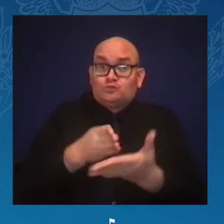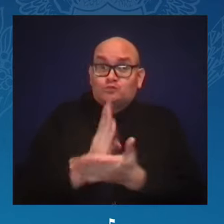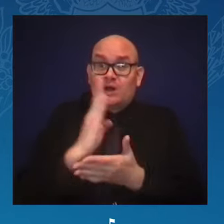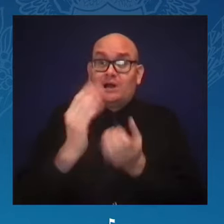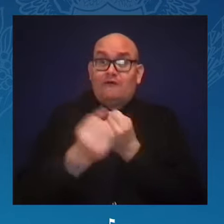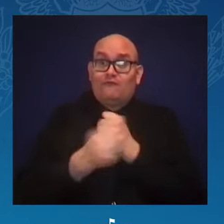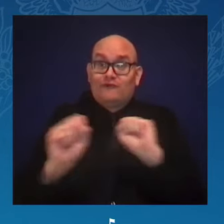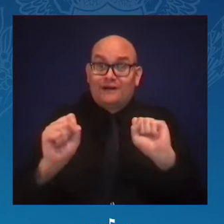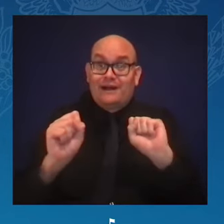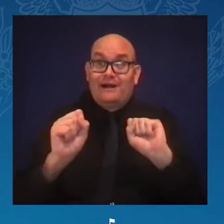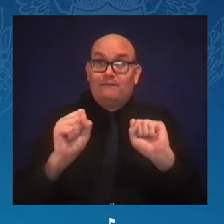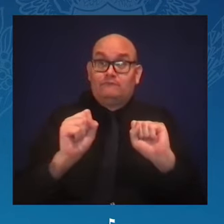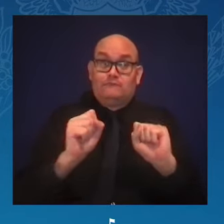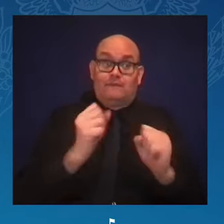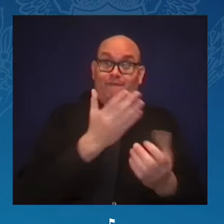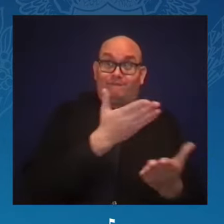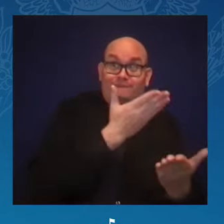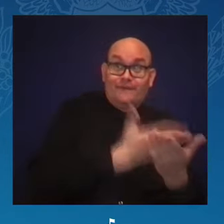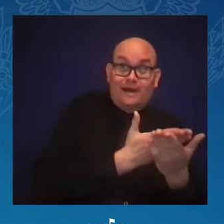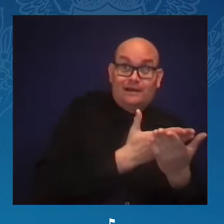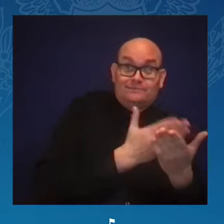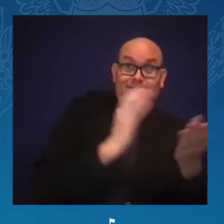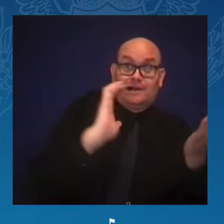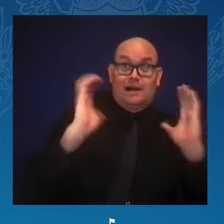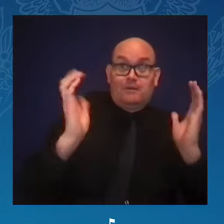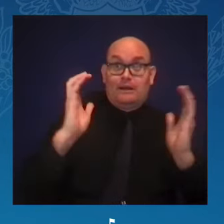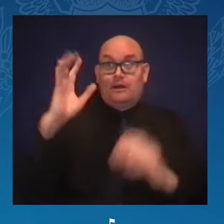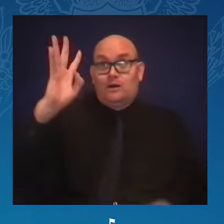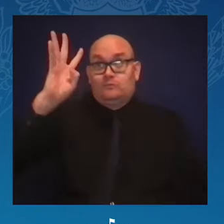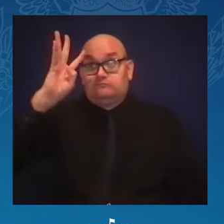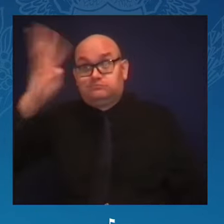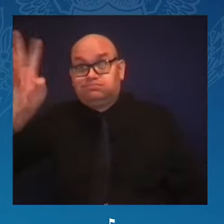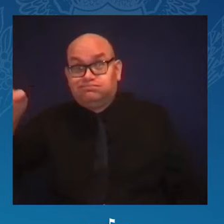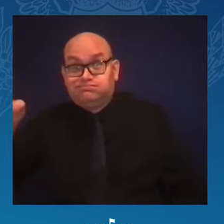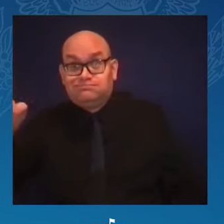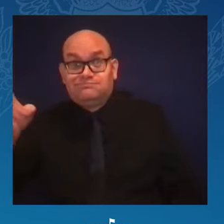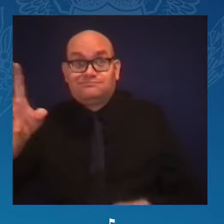Foundational principles about what it means to be a democracy.